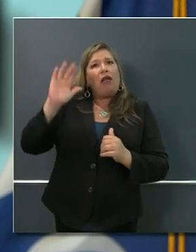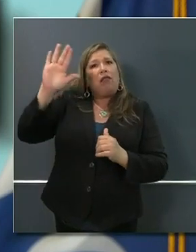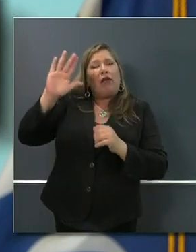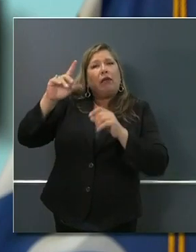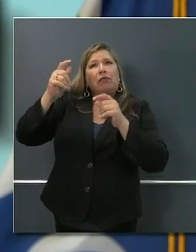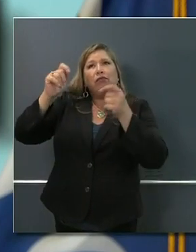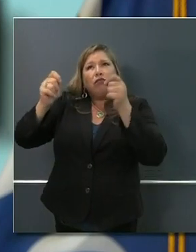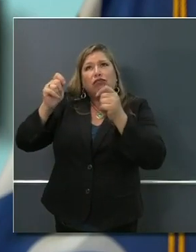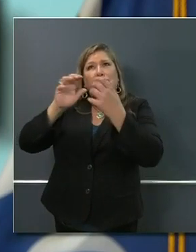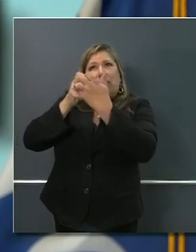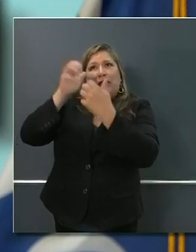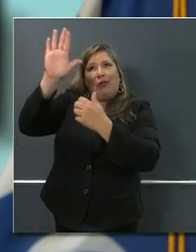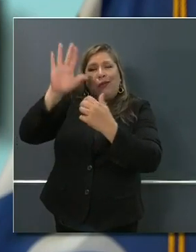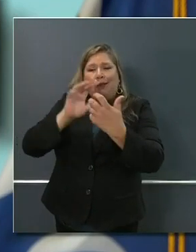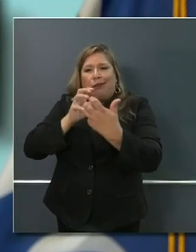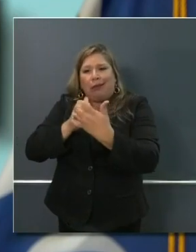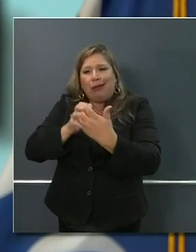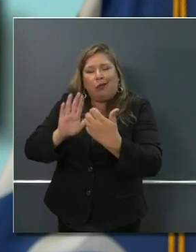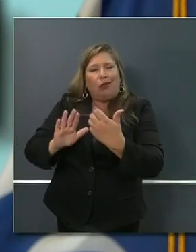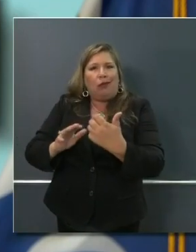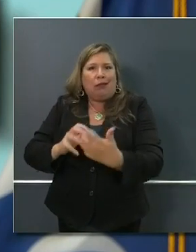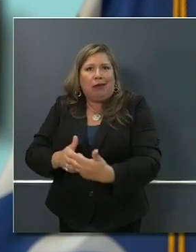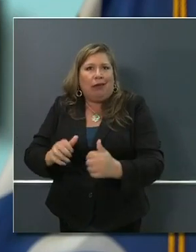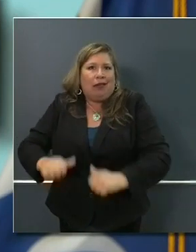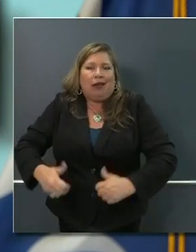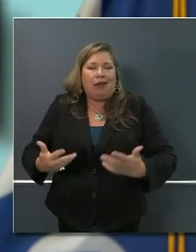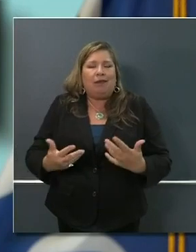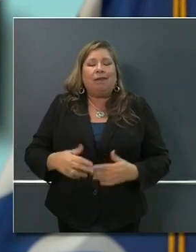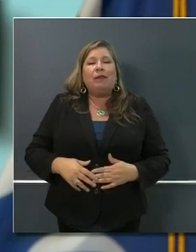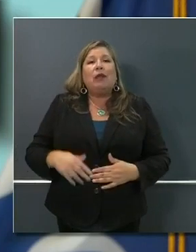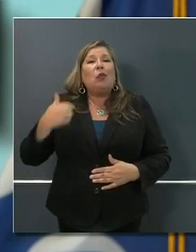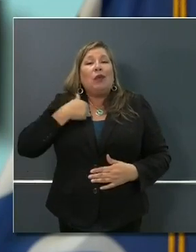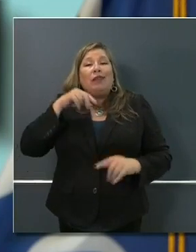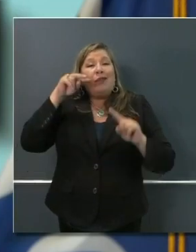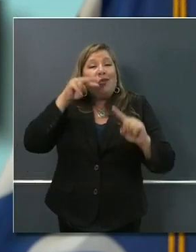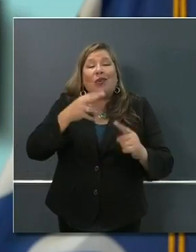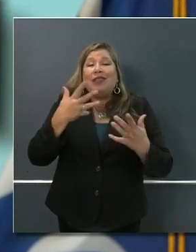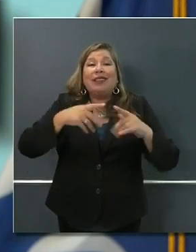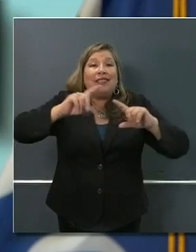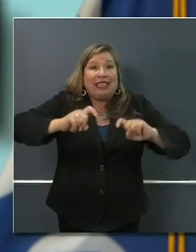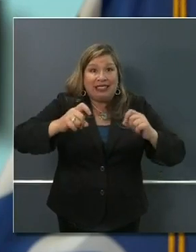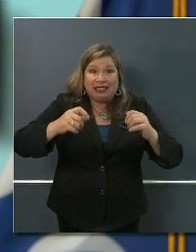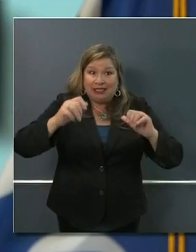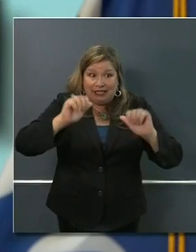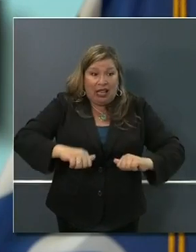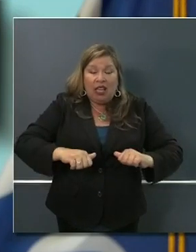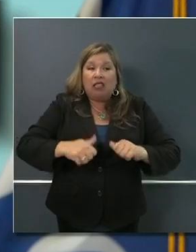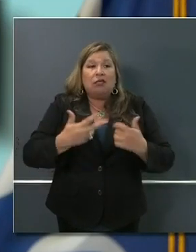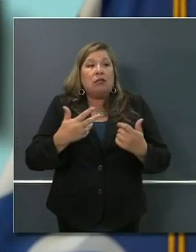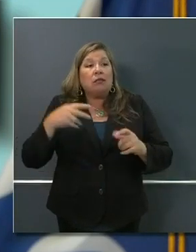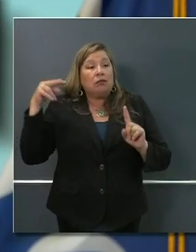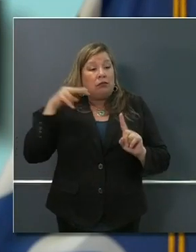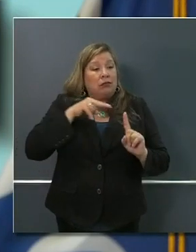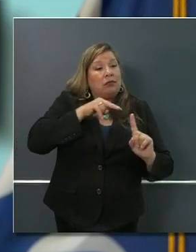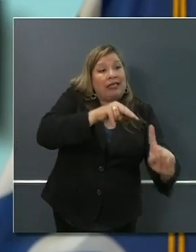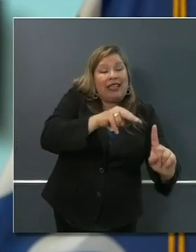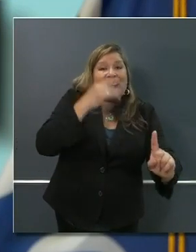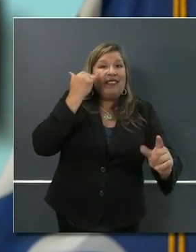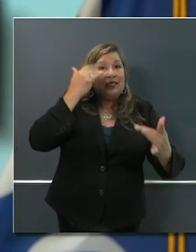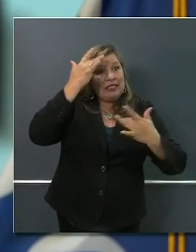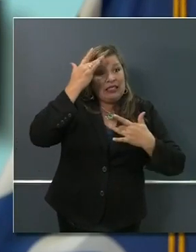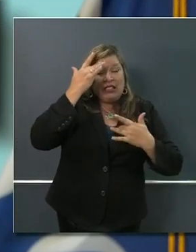that we're looking for beyond just testing capacity, tracing capacity, and beyond just the capacity to maintain